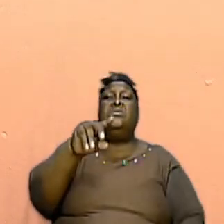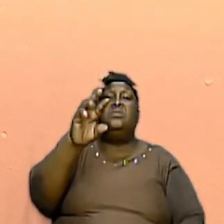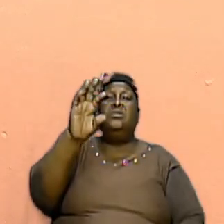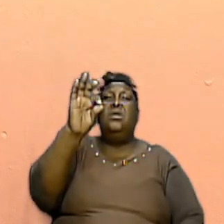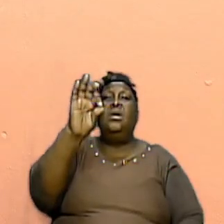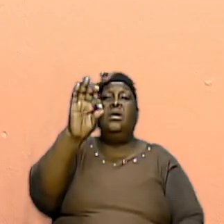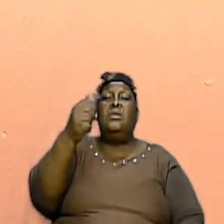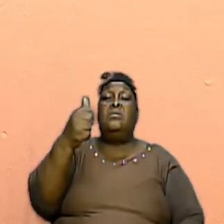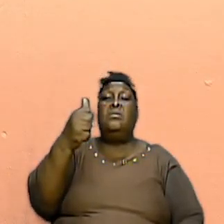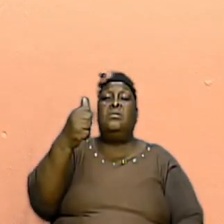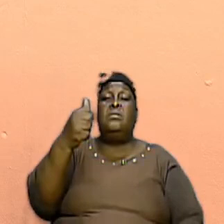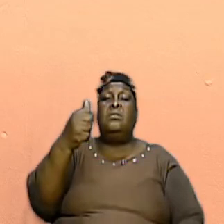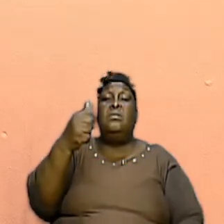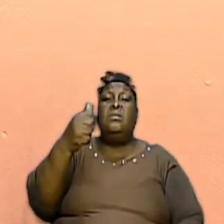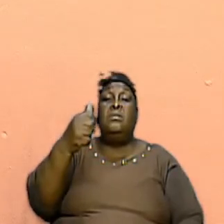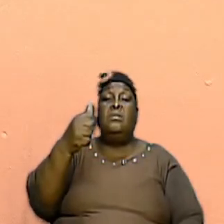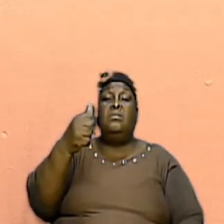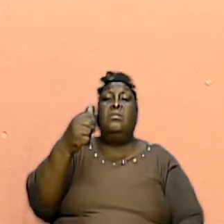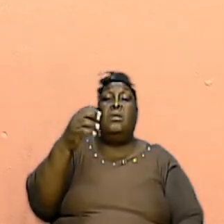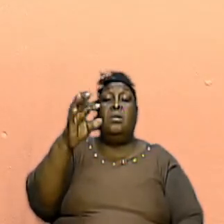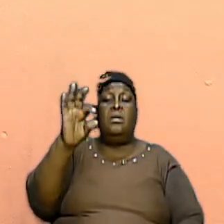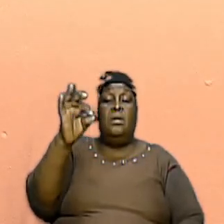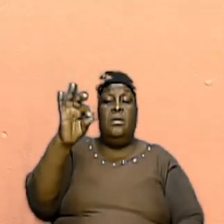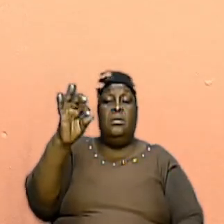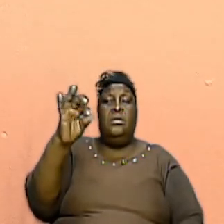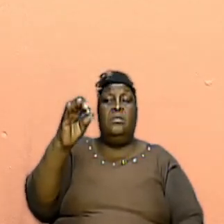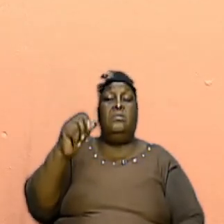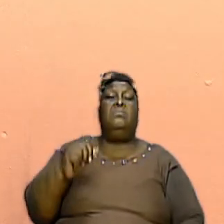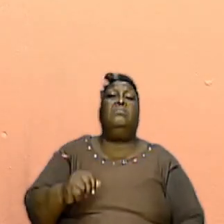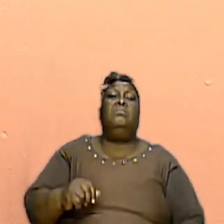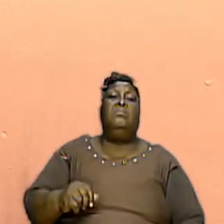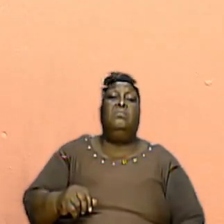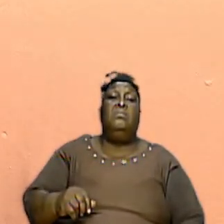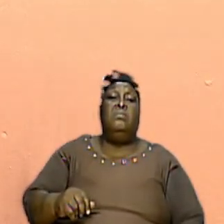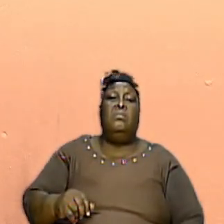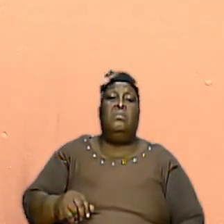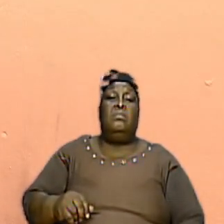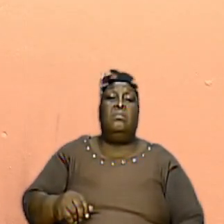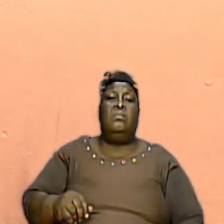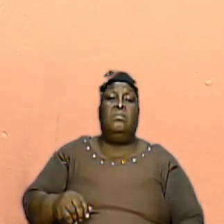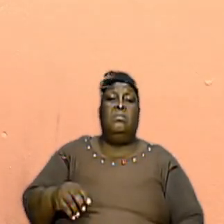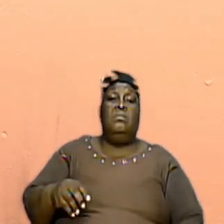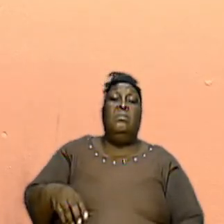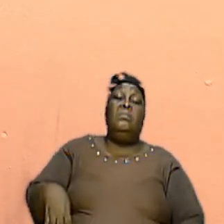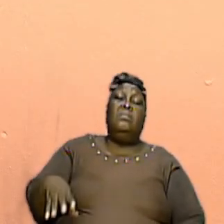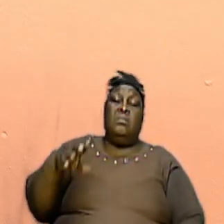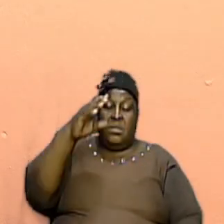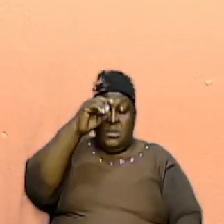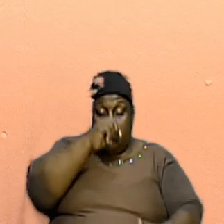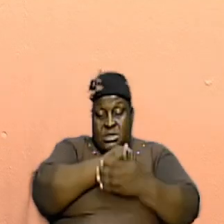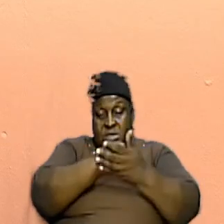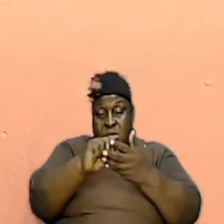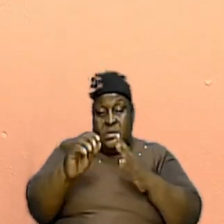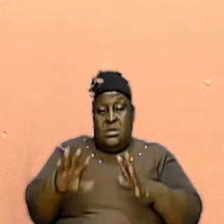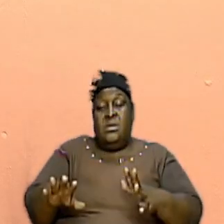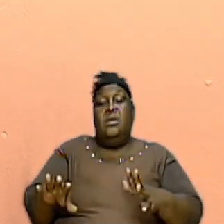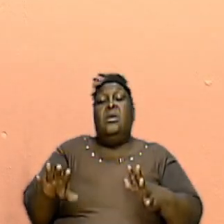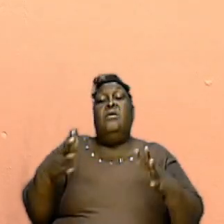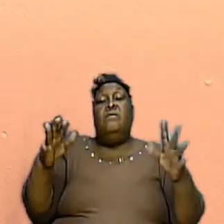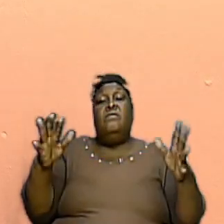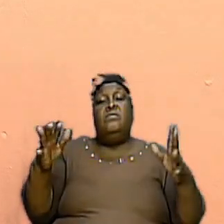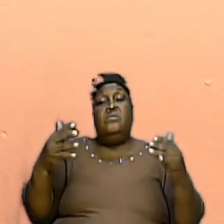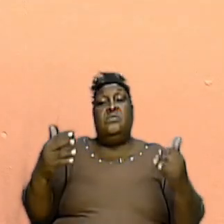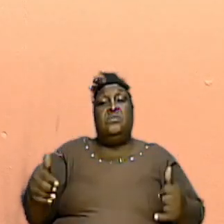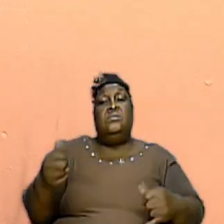And Verse 19 Brethren Beloved I Close Tonight